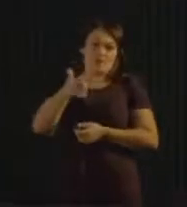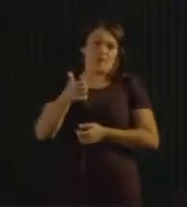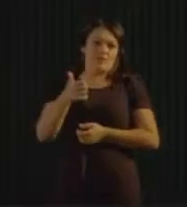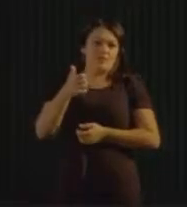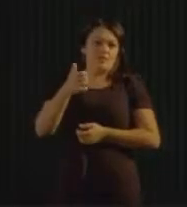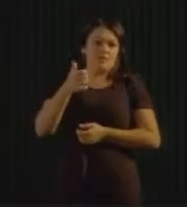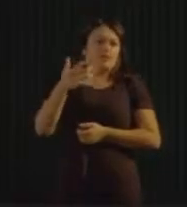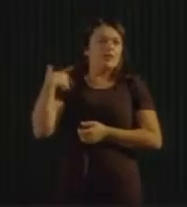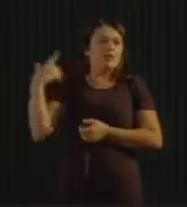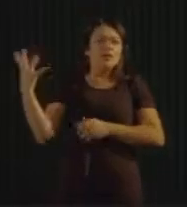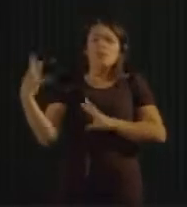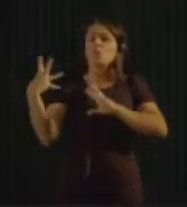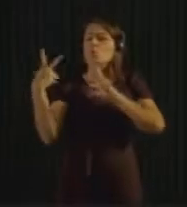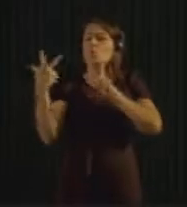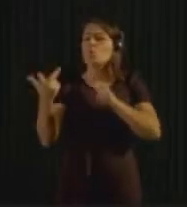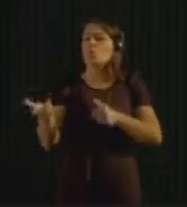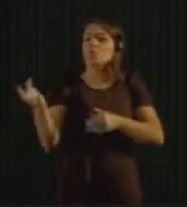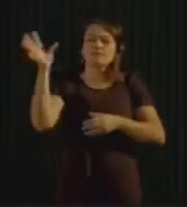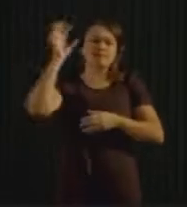includes everything.